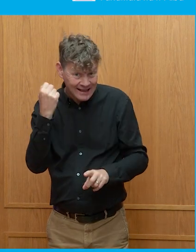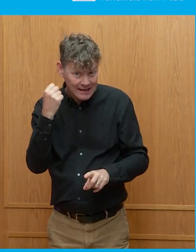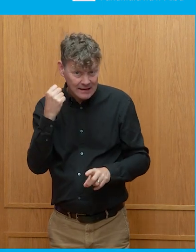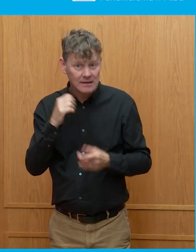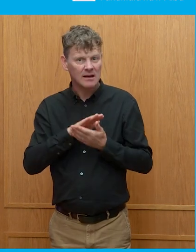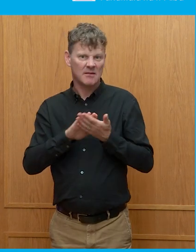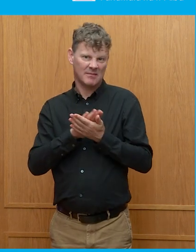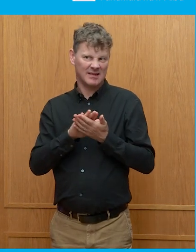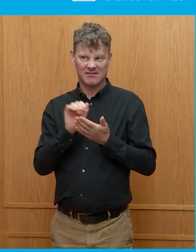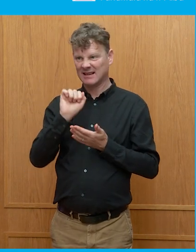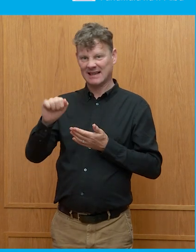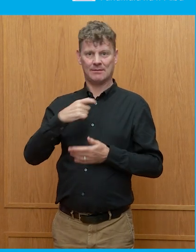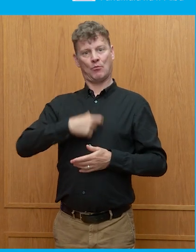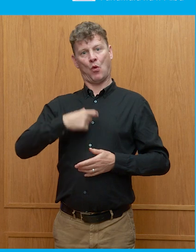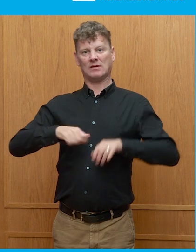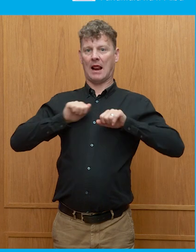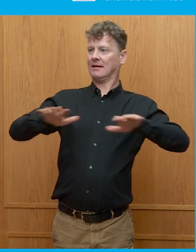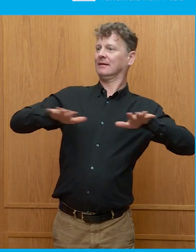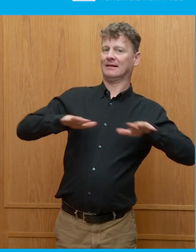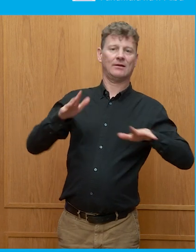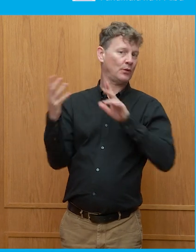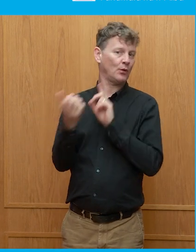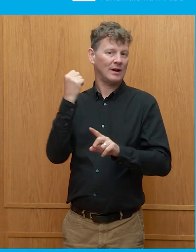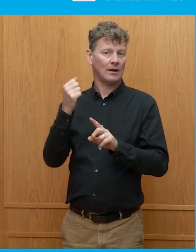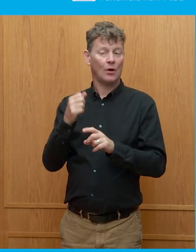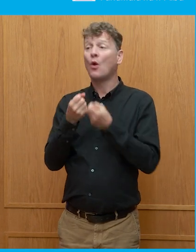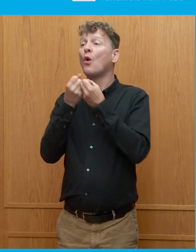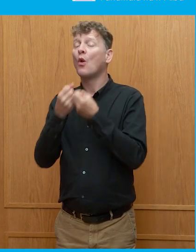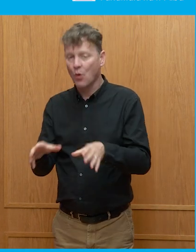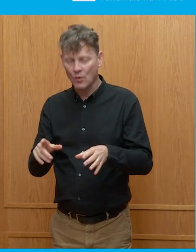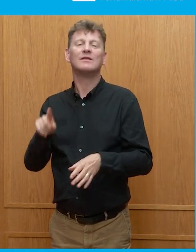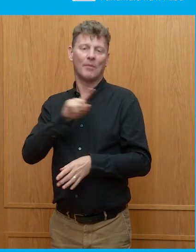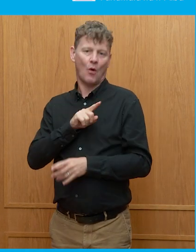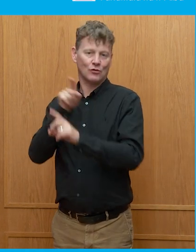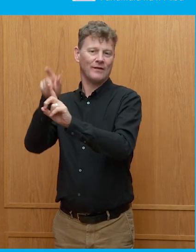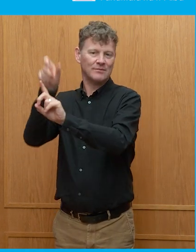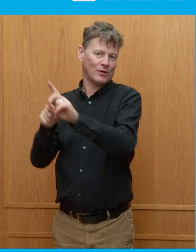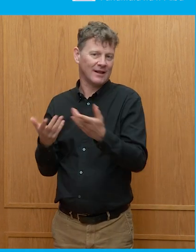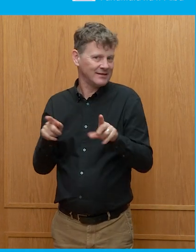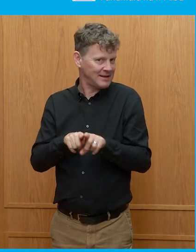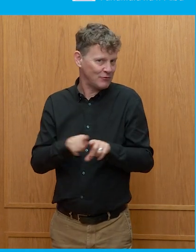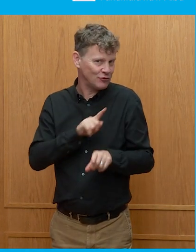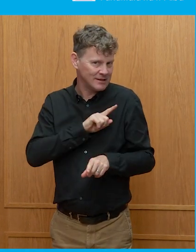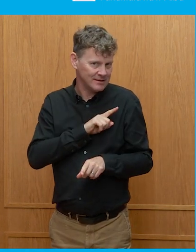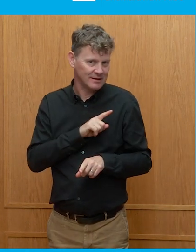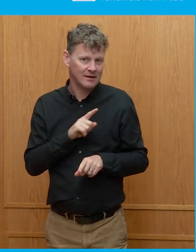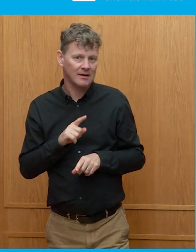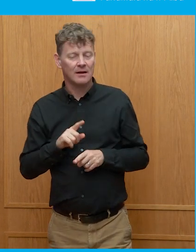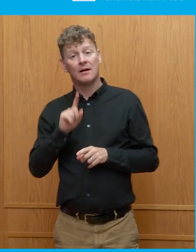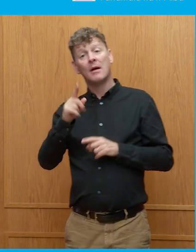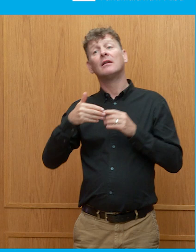strength of his personality. And if he loses, he does it on the strength of his personality. But when he is gone,